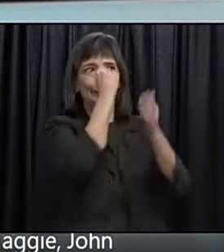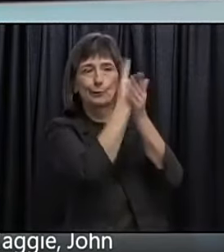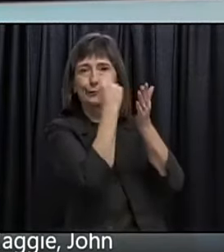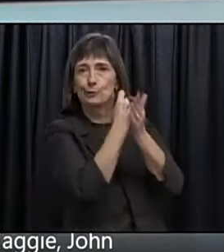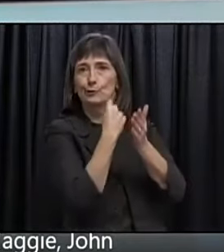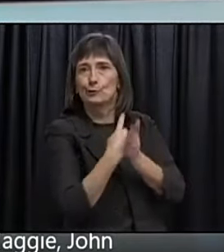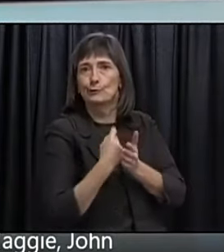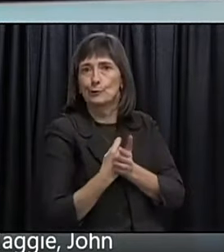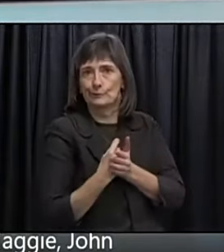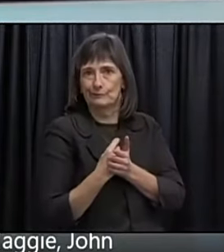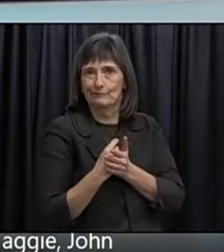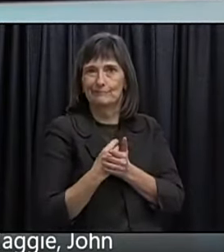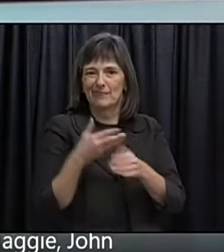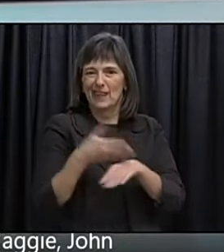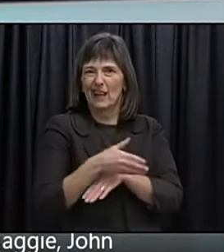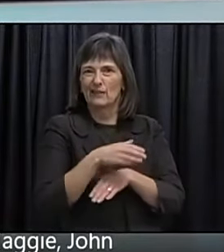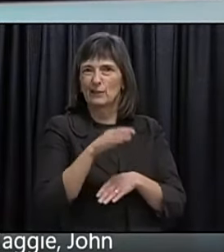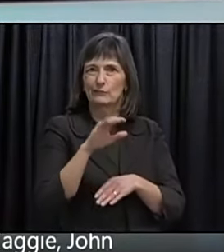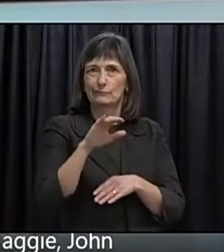of uh 2021.